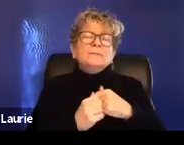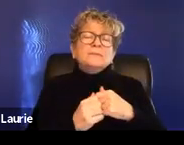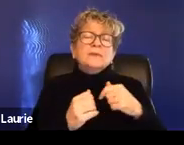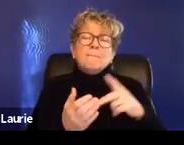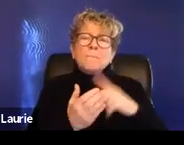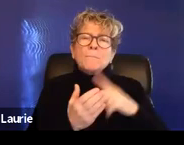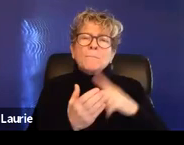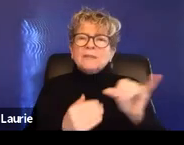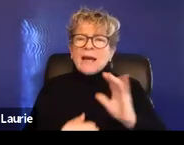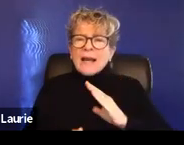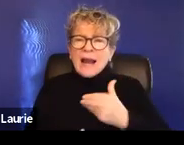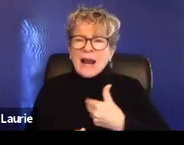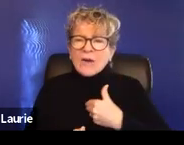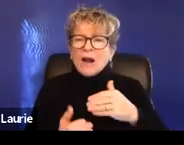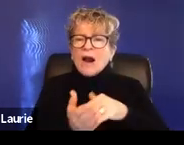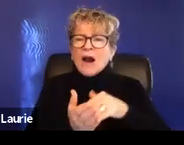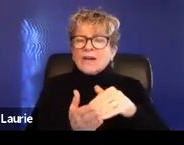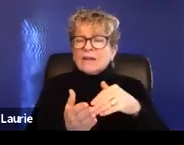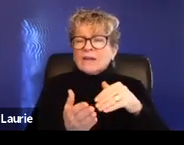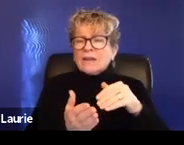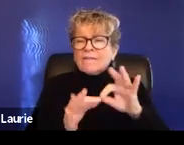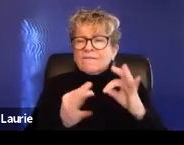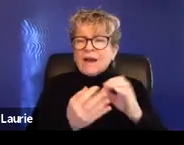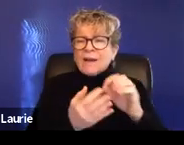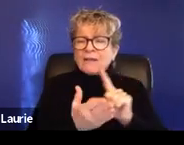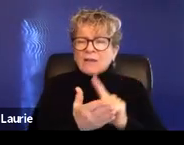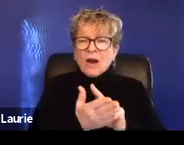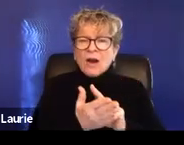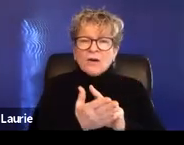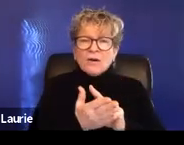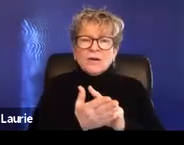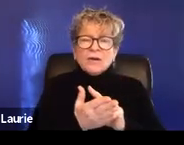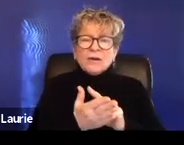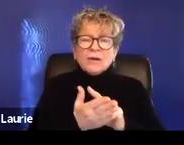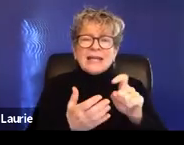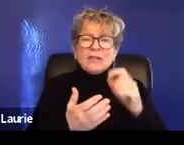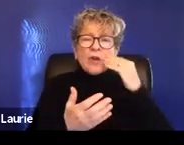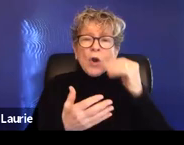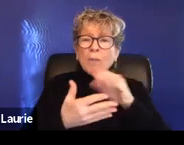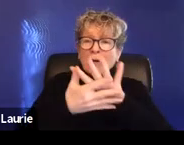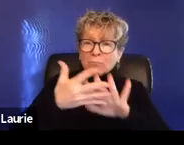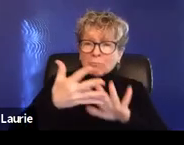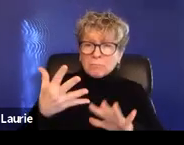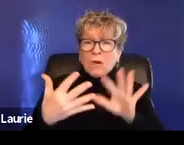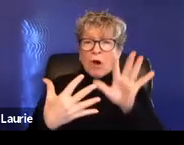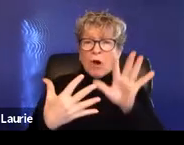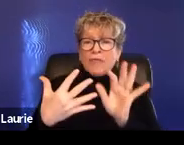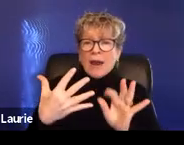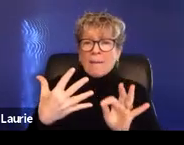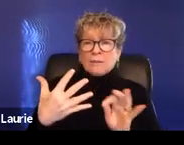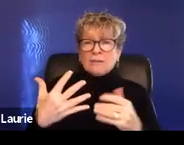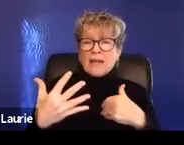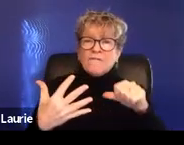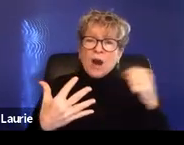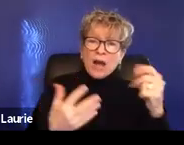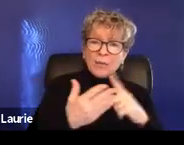a lot of counties have family law clinics and making sure that the survivors are aware of those options as well. Can't believe